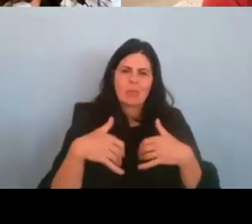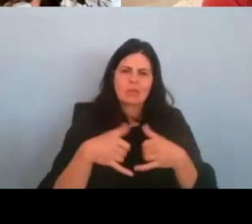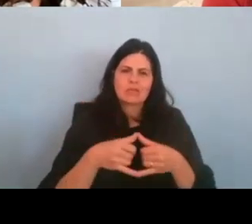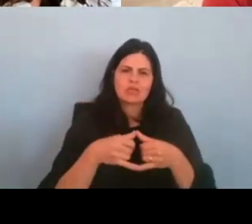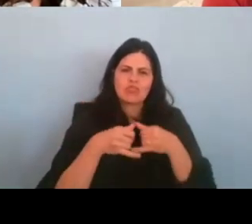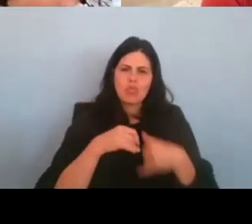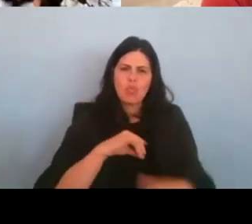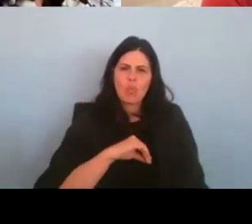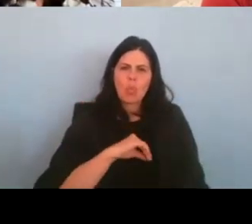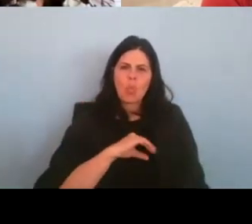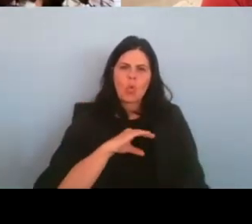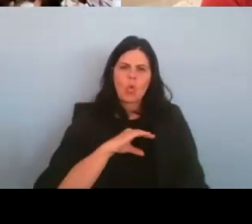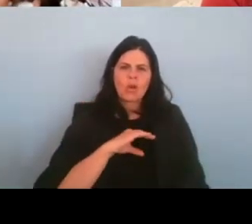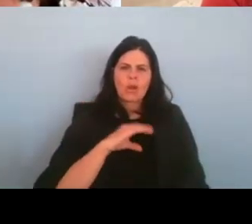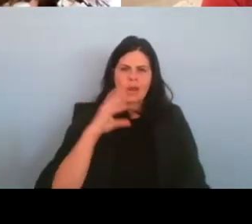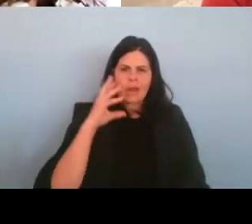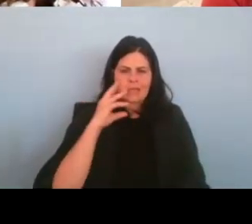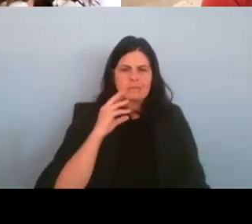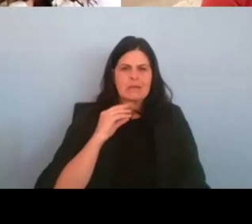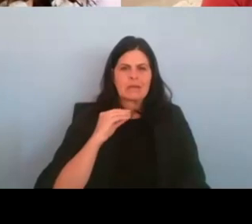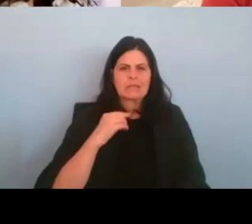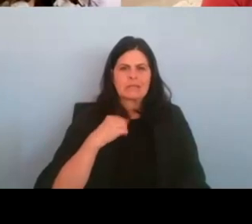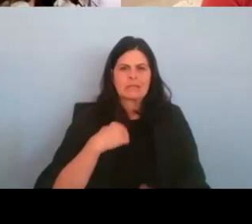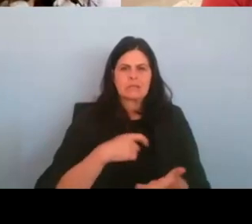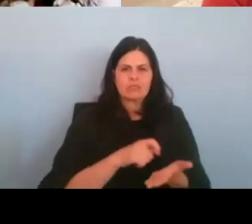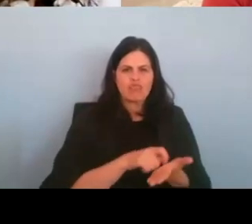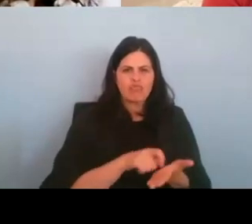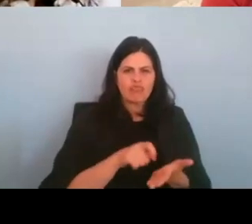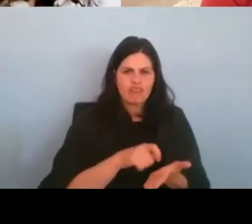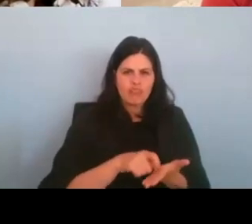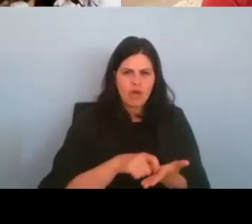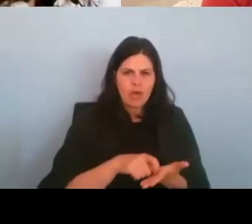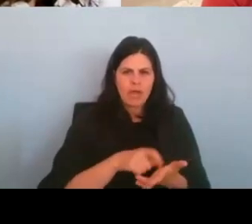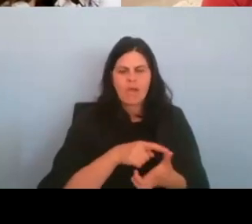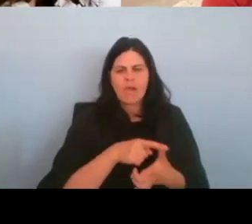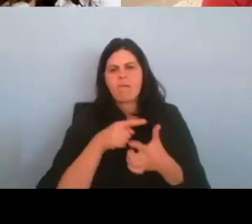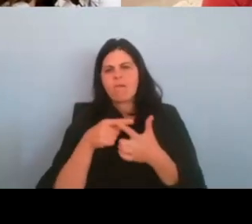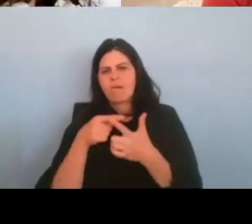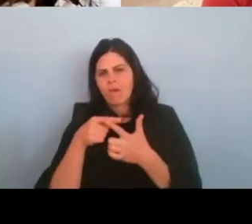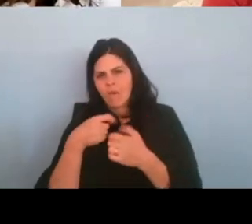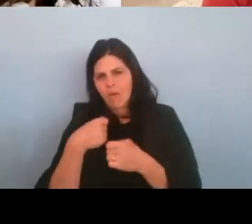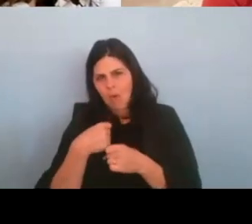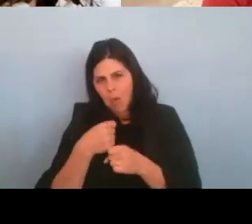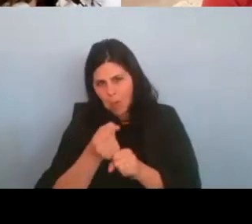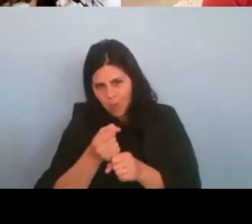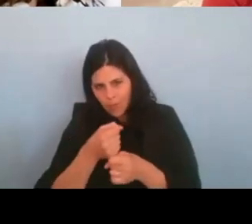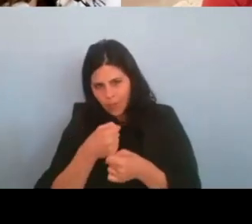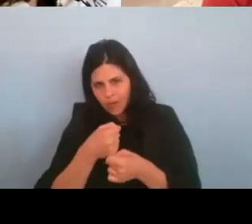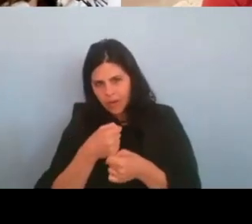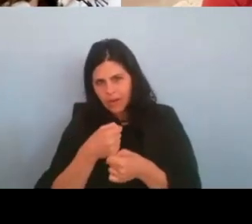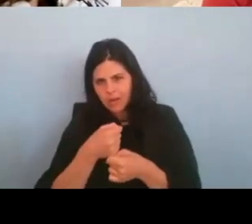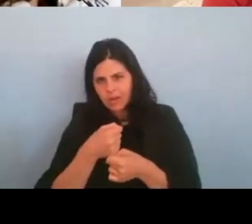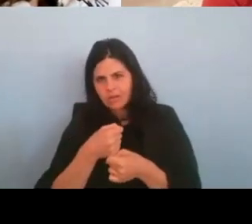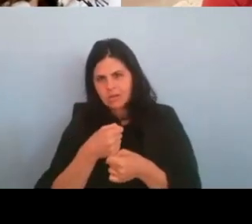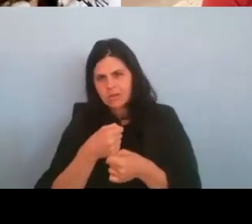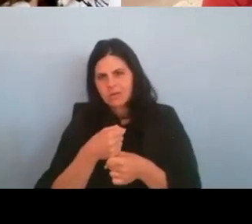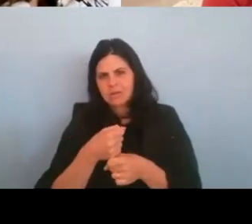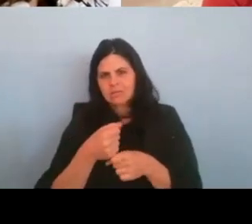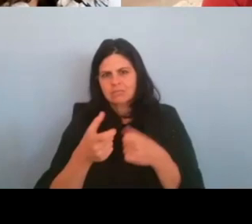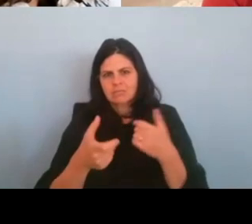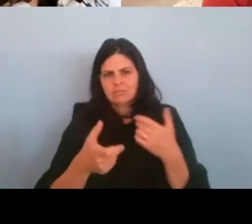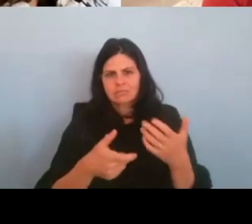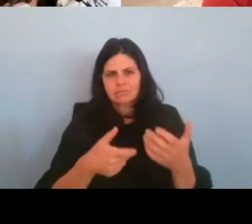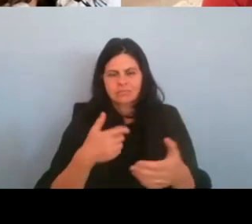experience to write something and then create that in, you know, in,